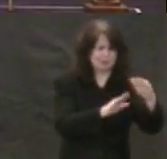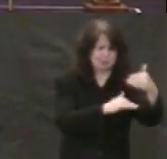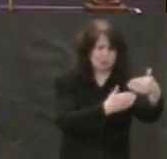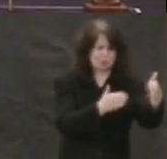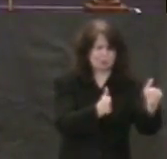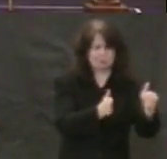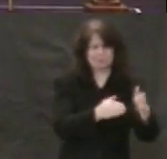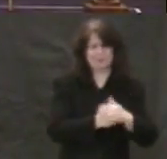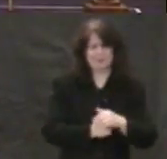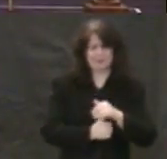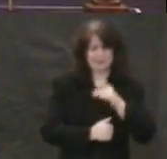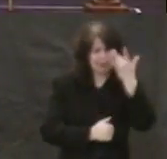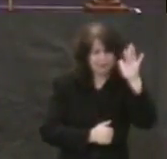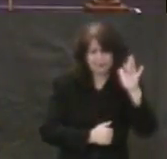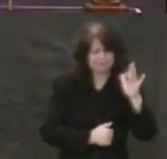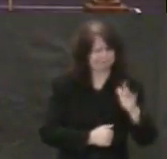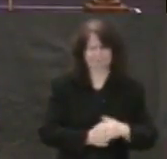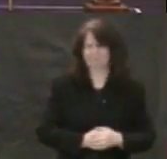Not so much.